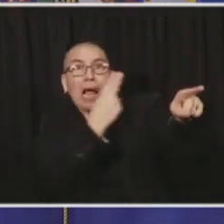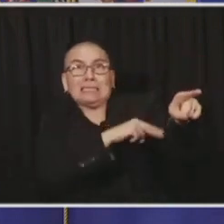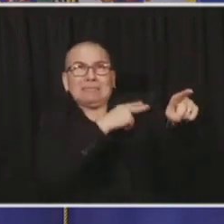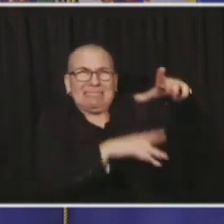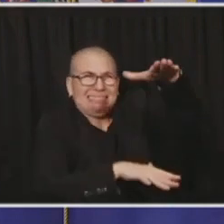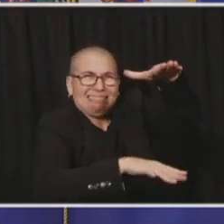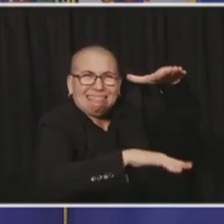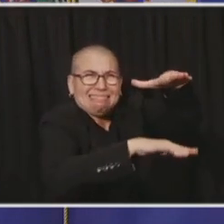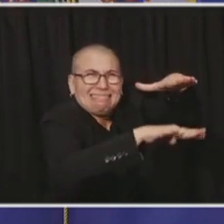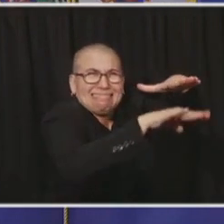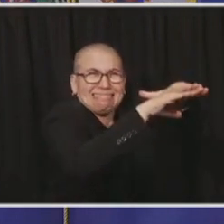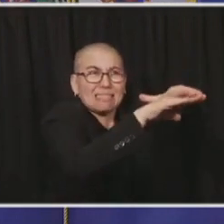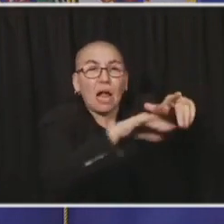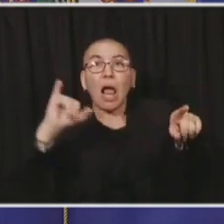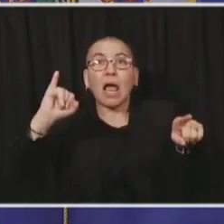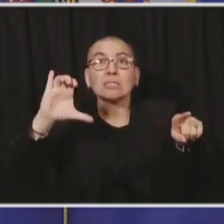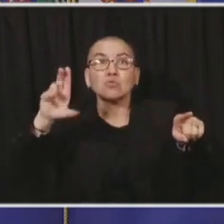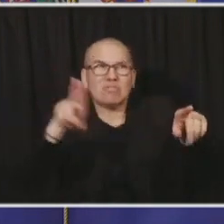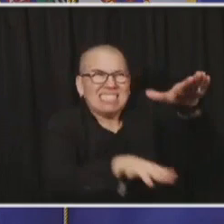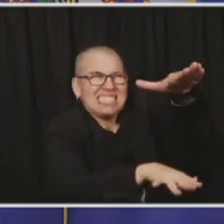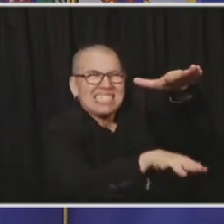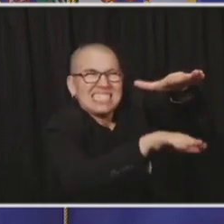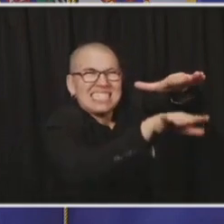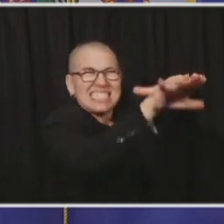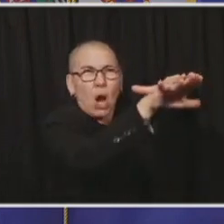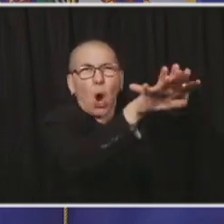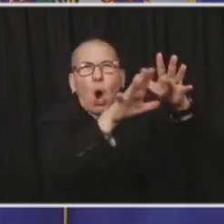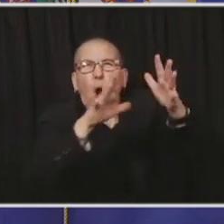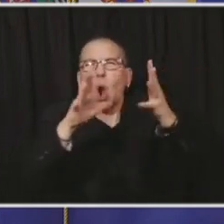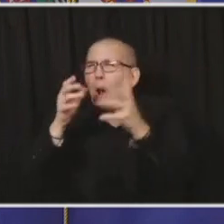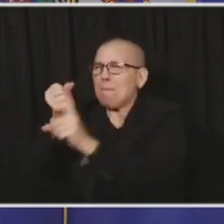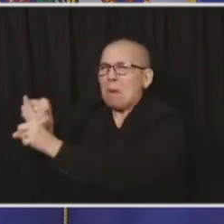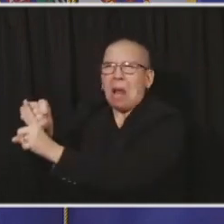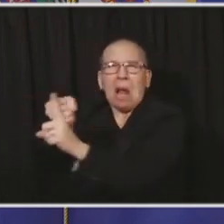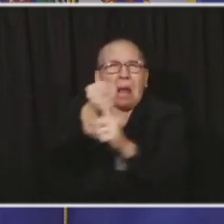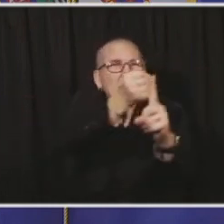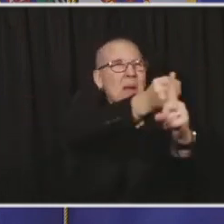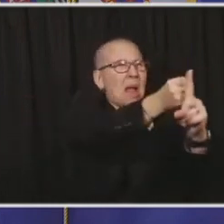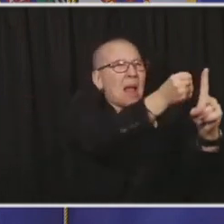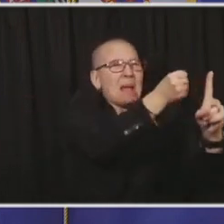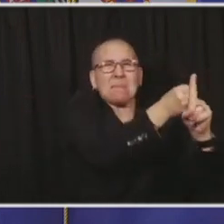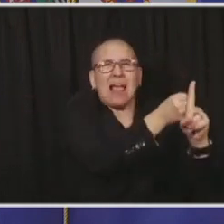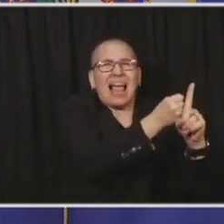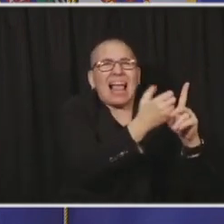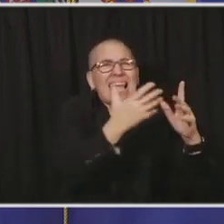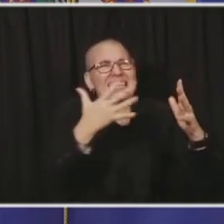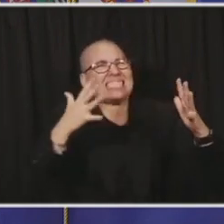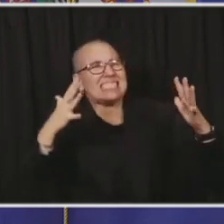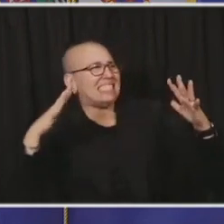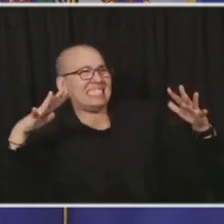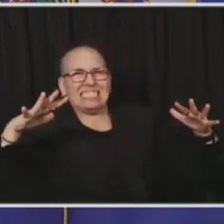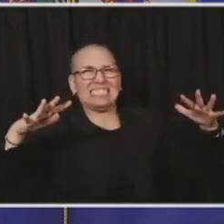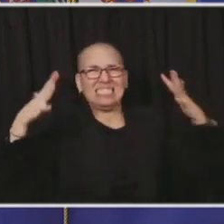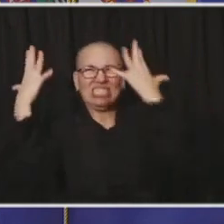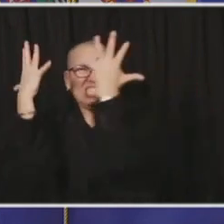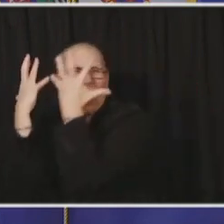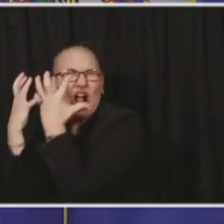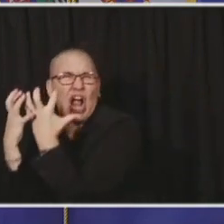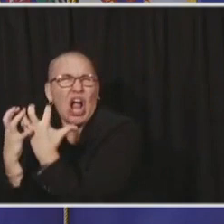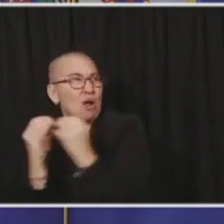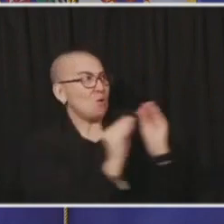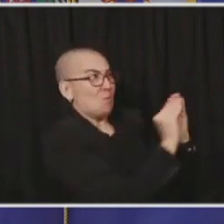followed by the unfortunately inevitable rises in deaths. And I have to say, with all this work we've done,